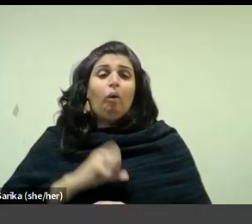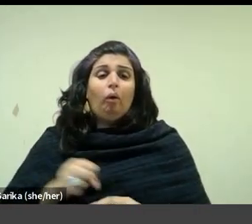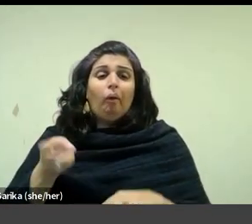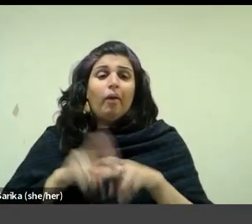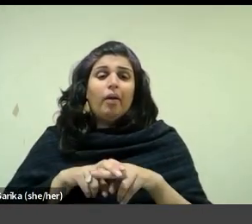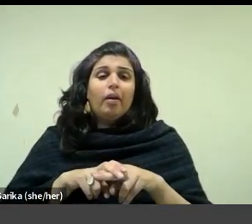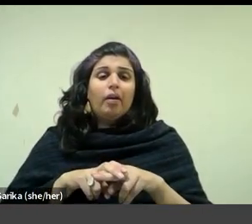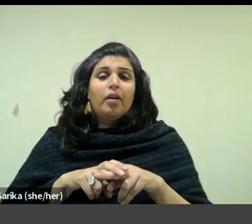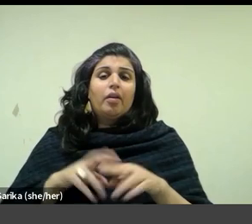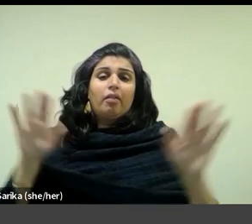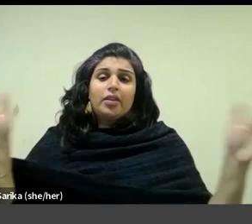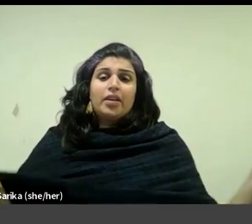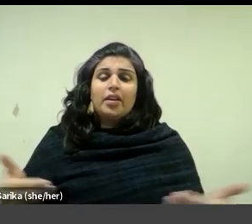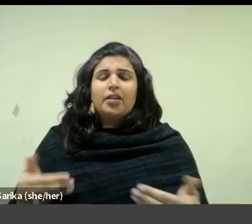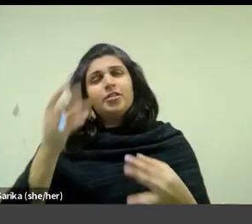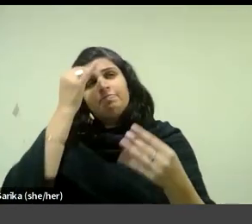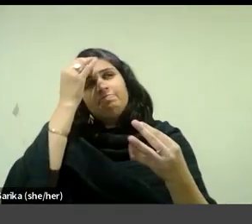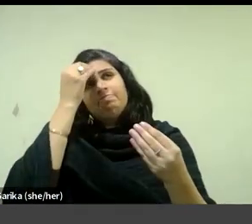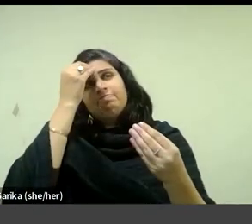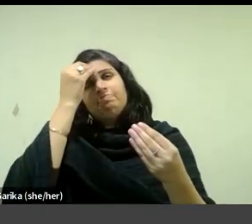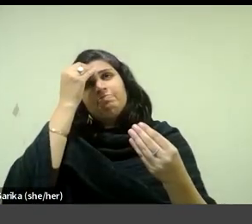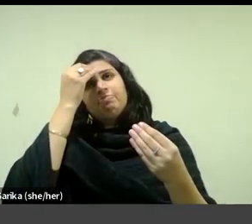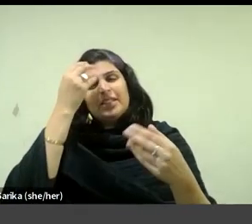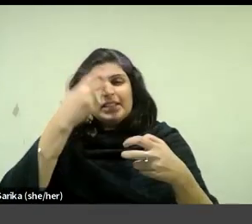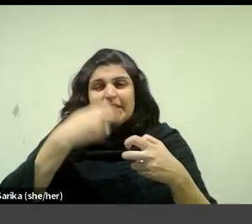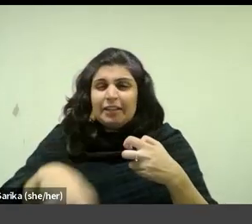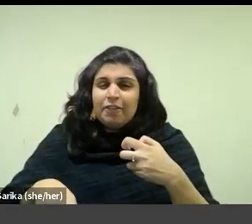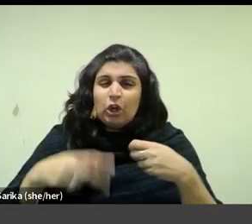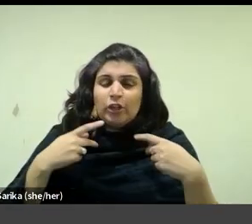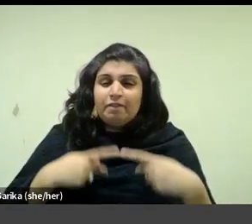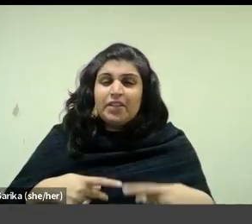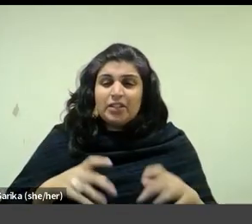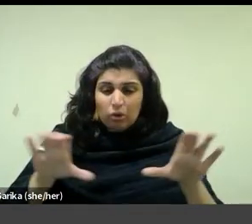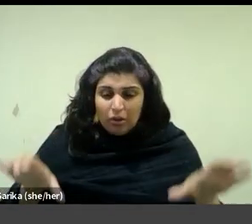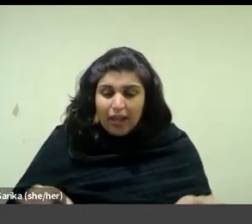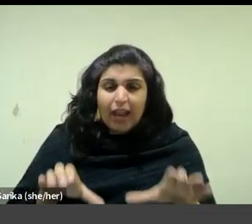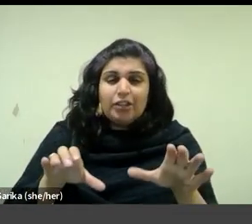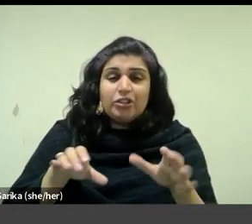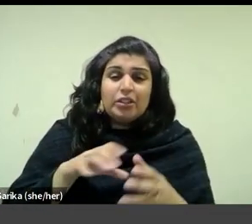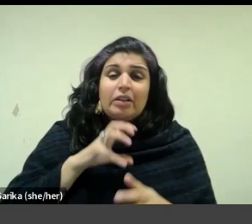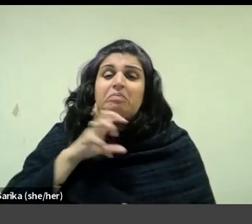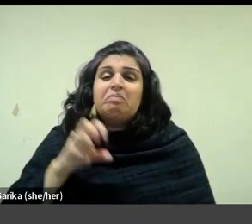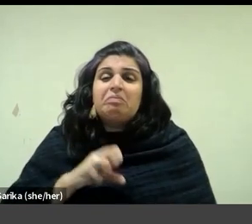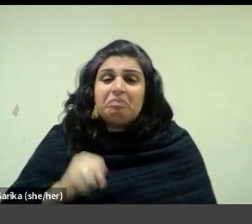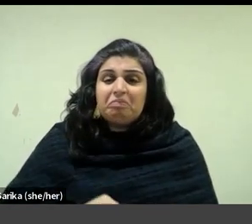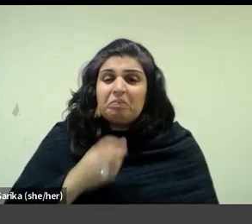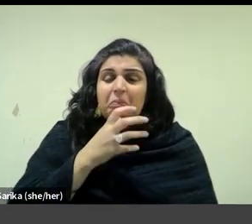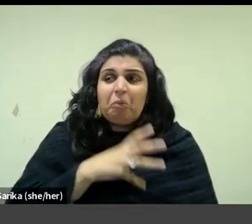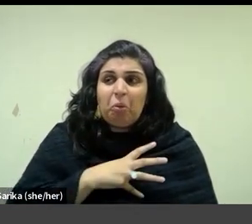as an invitation to contemplate the difficult physical performance that is the elderly woman's domestic labour.